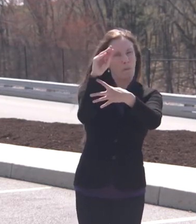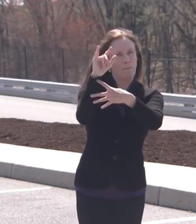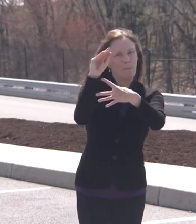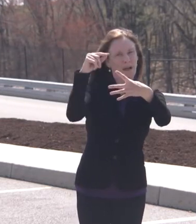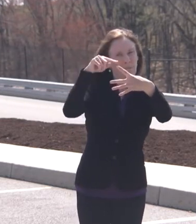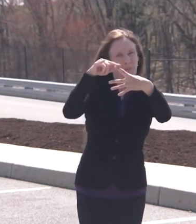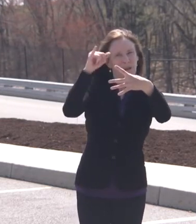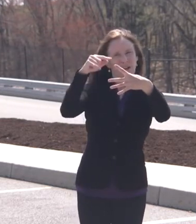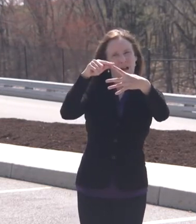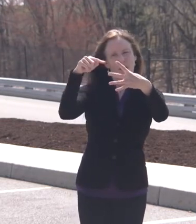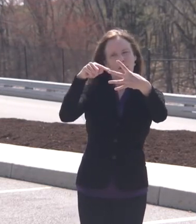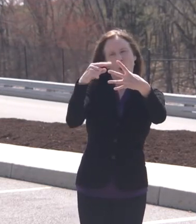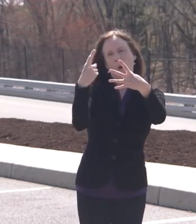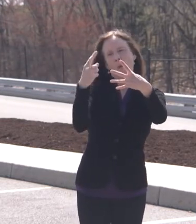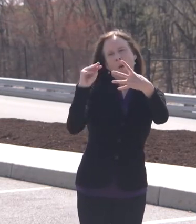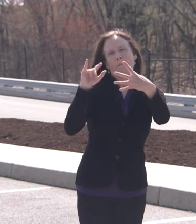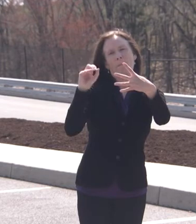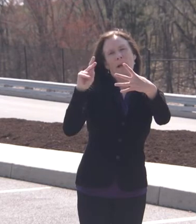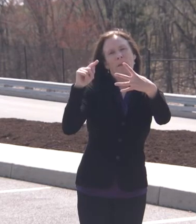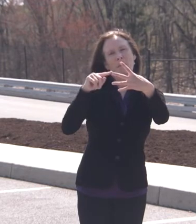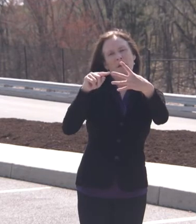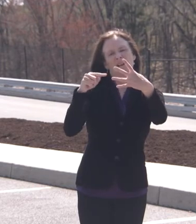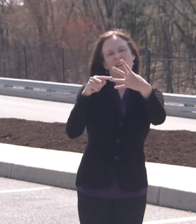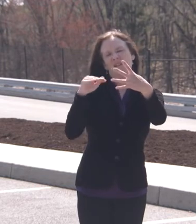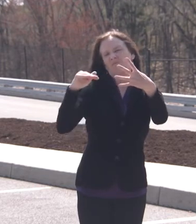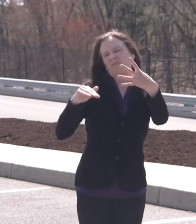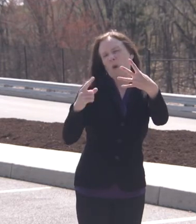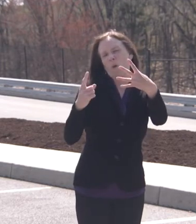a million and 1C is less than 2 million.